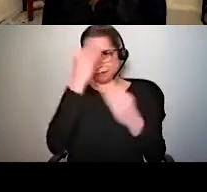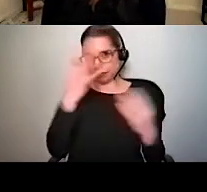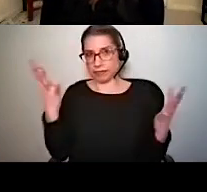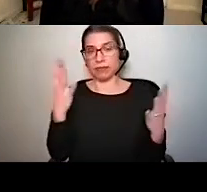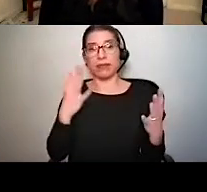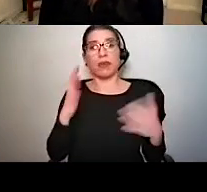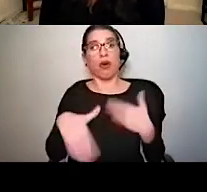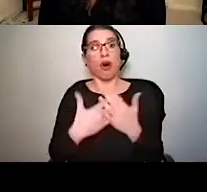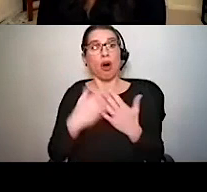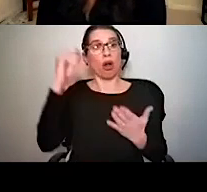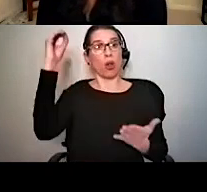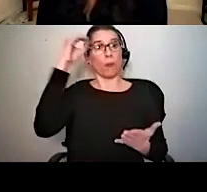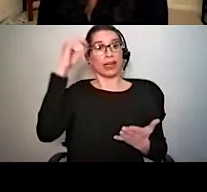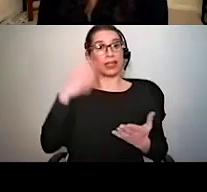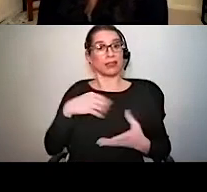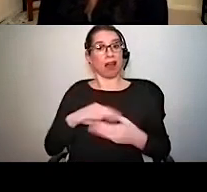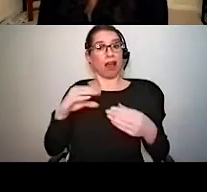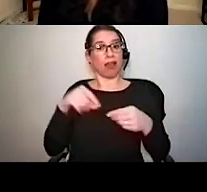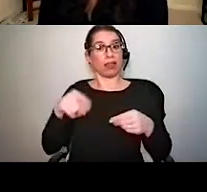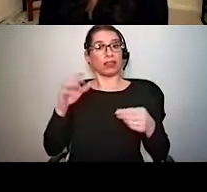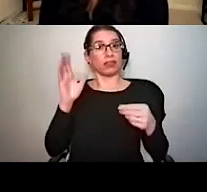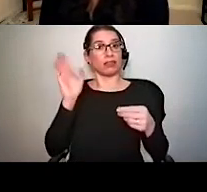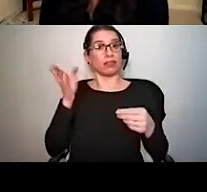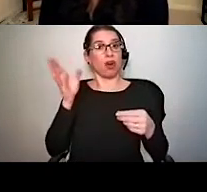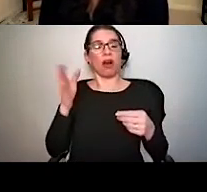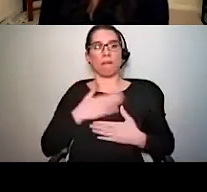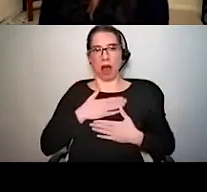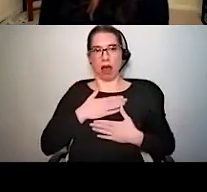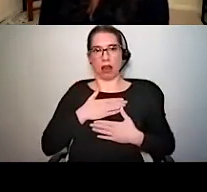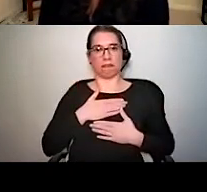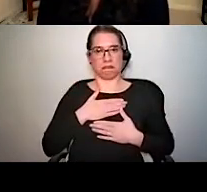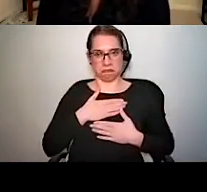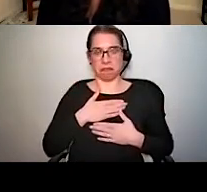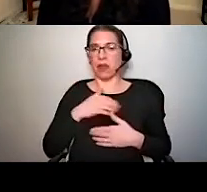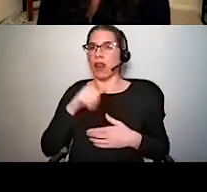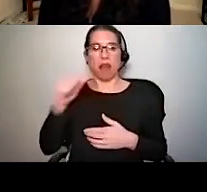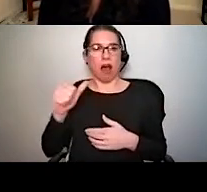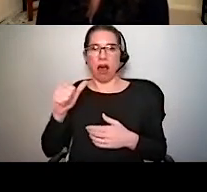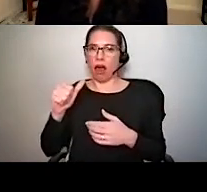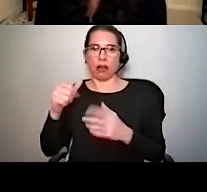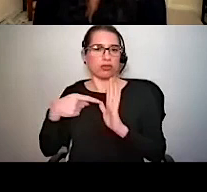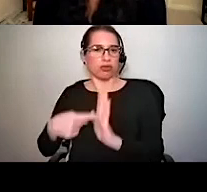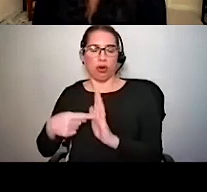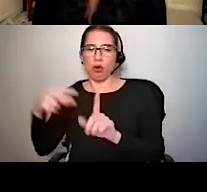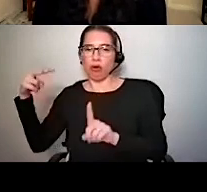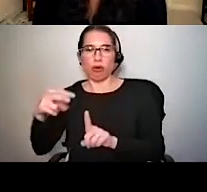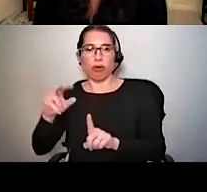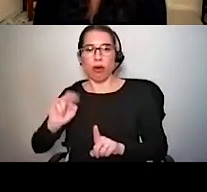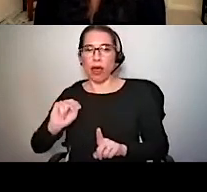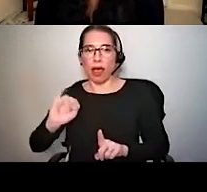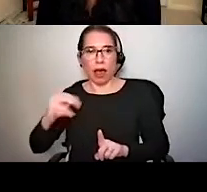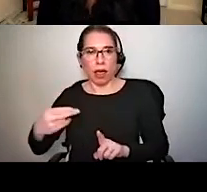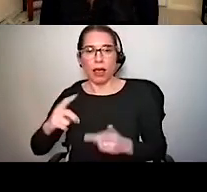are my own and do not necessarily reflect the viewpoints of NIH, NIDCD or any of the past